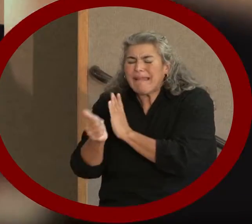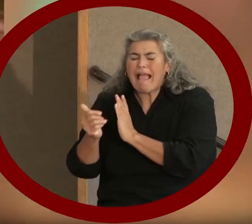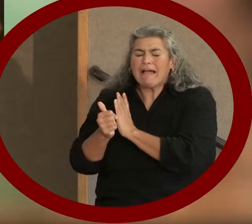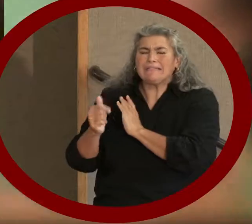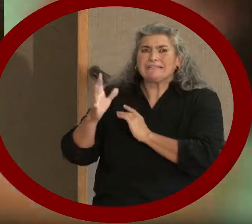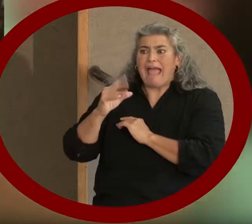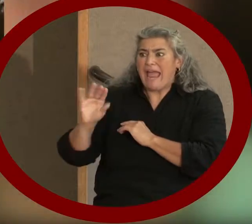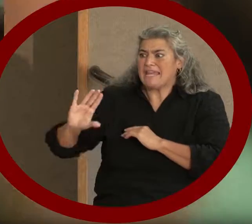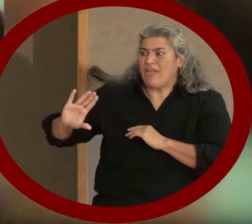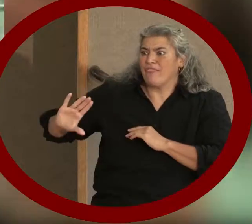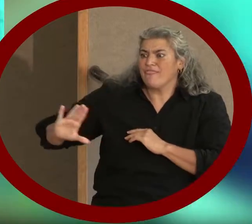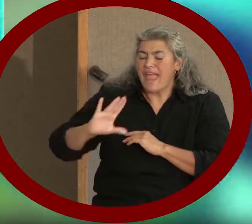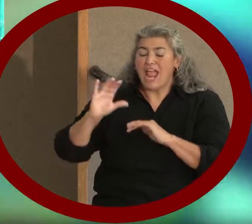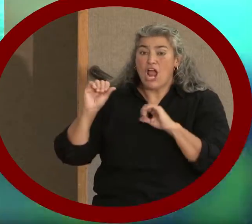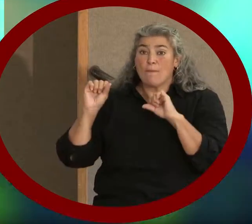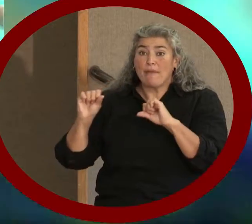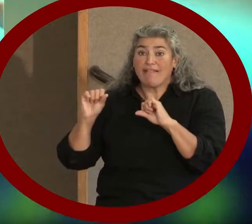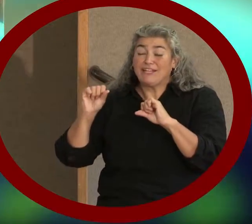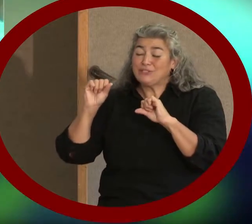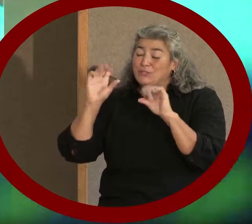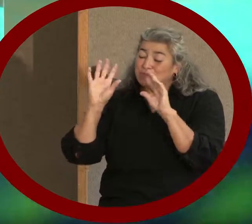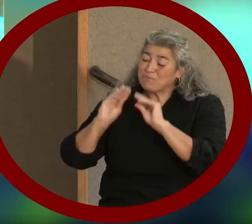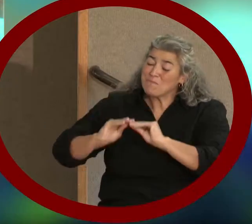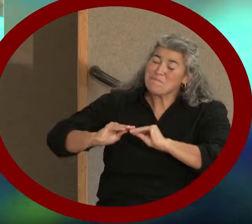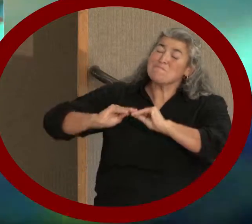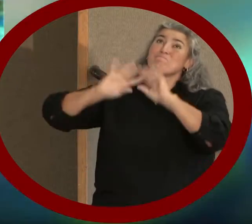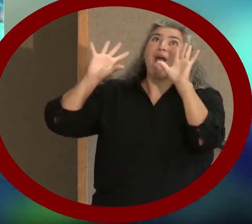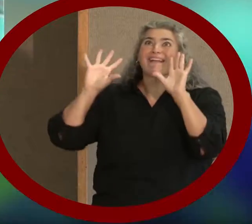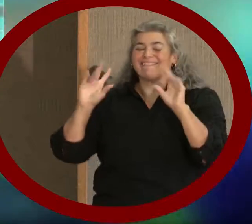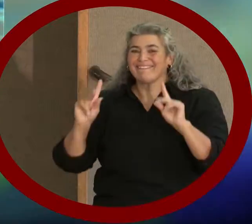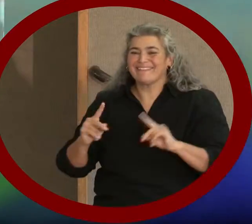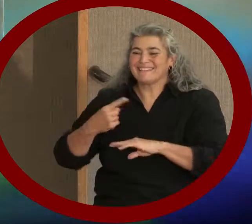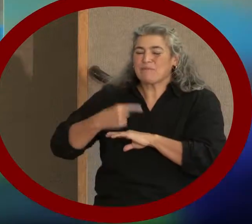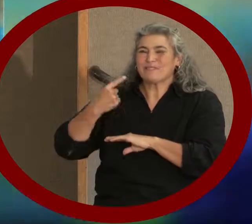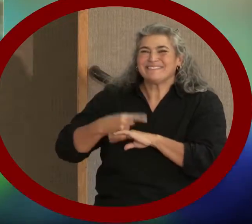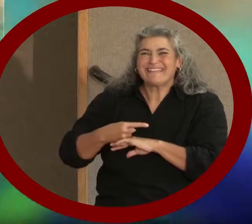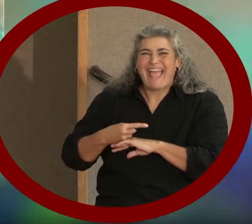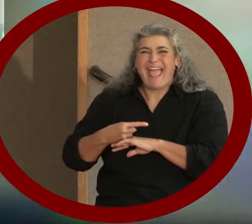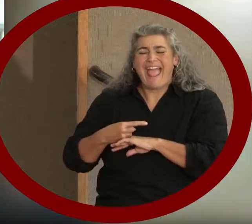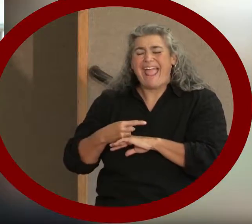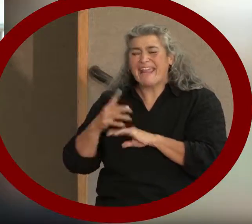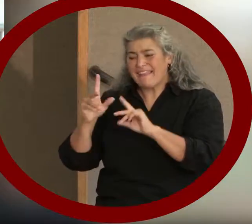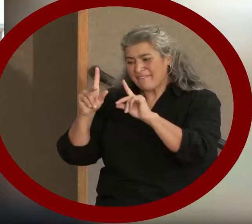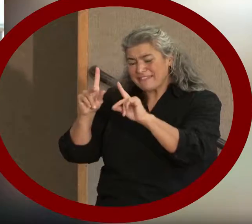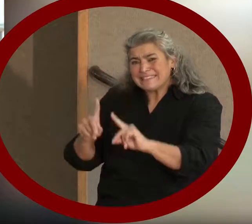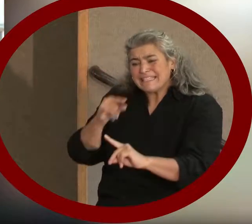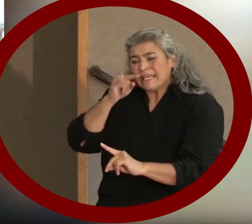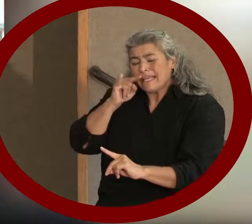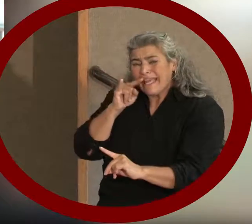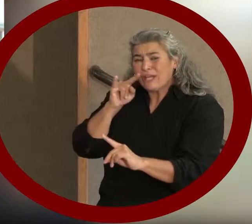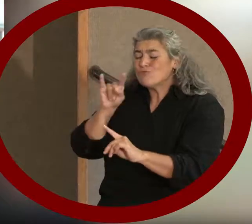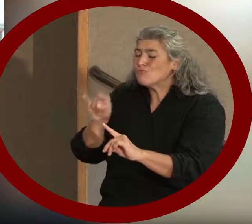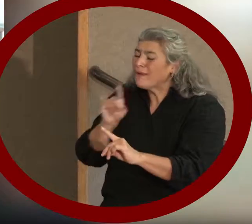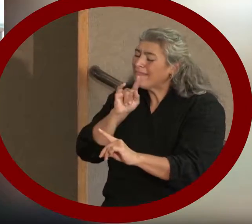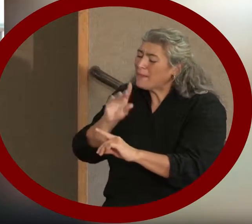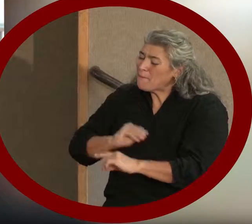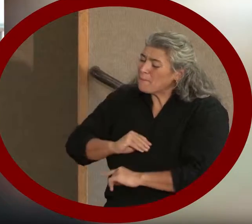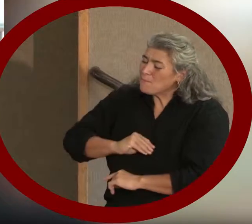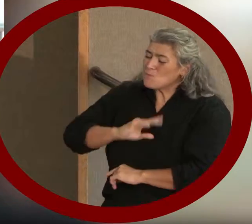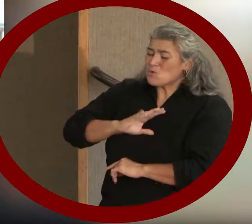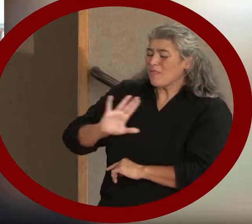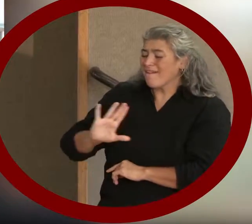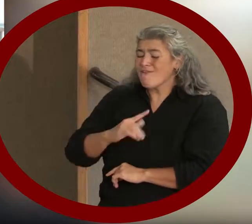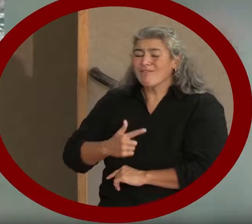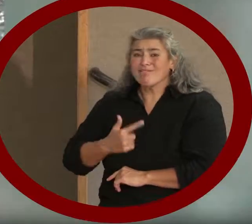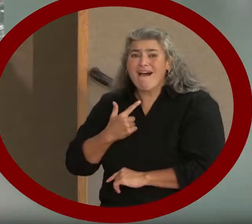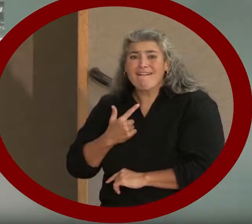ability to brighten someone's day and know what it's like to have somebody really touch their lives. And so taking that into the future and how they interact